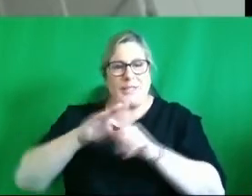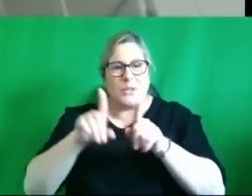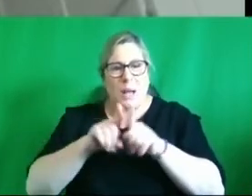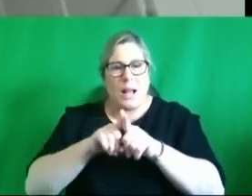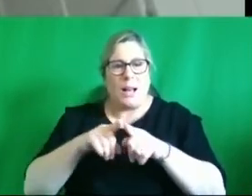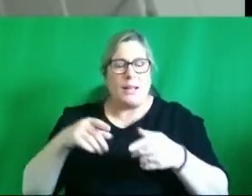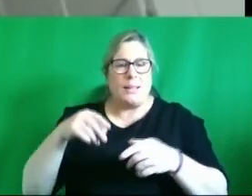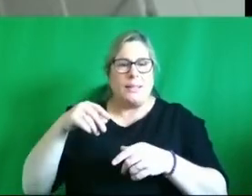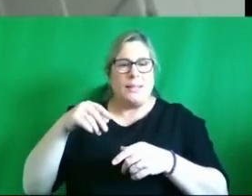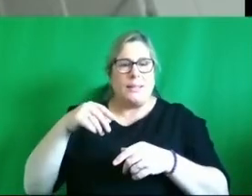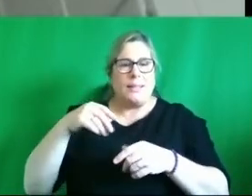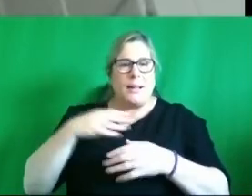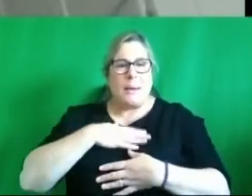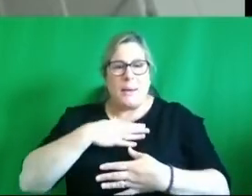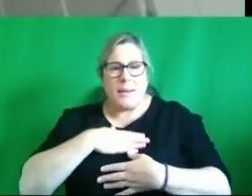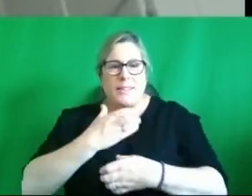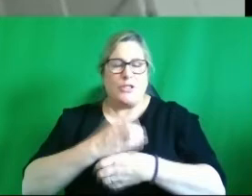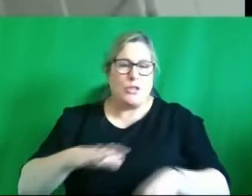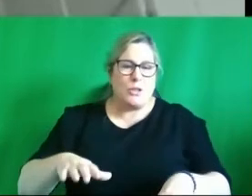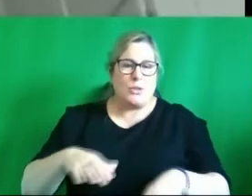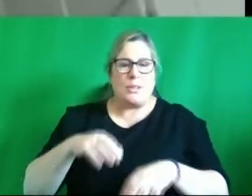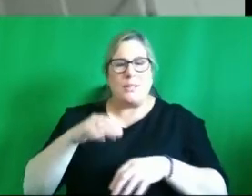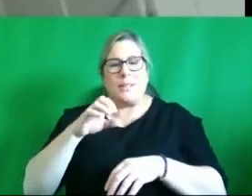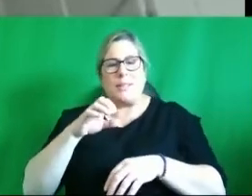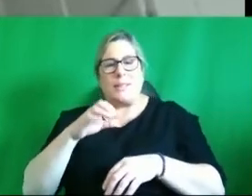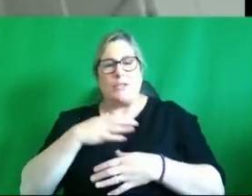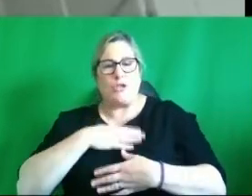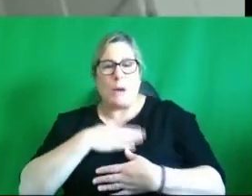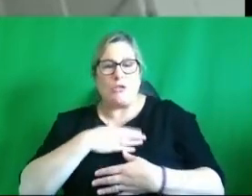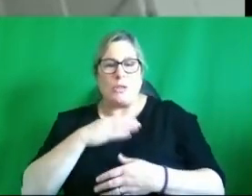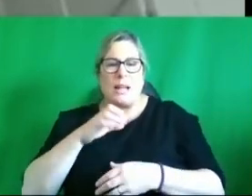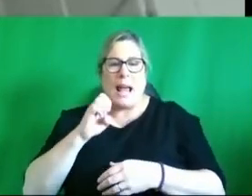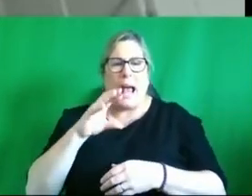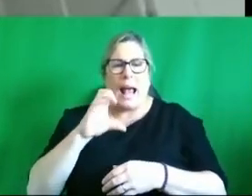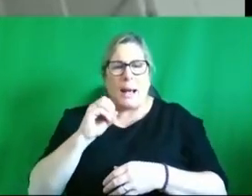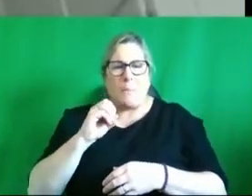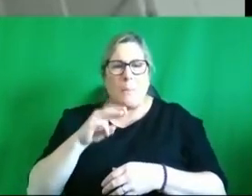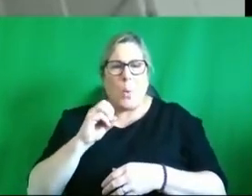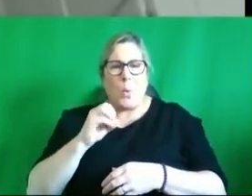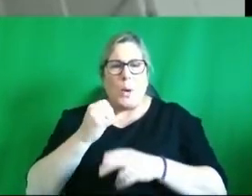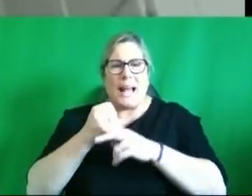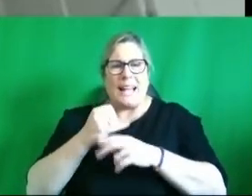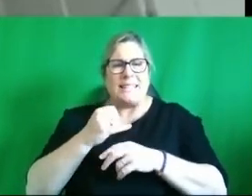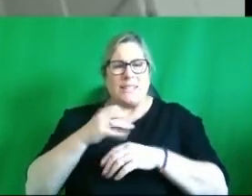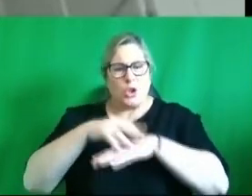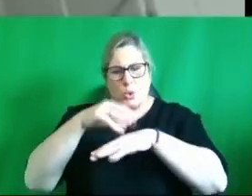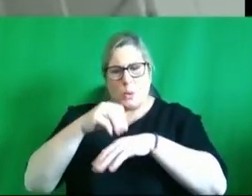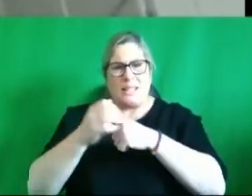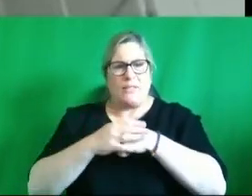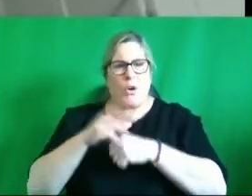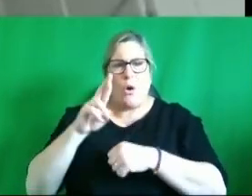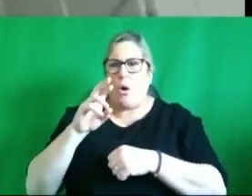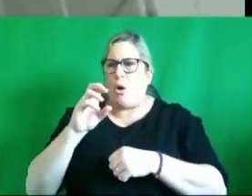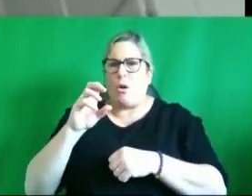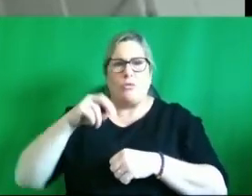uh respiratory ecmo um is carried is carried out now in in sweden for roi patients and in glasgow for